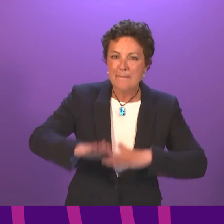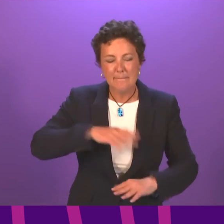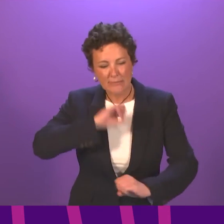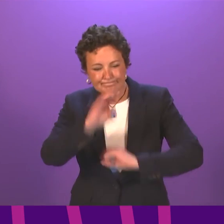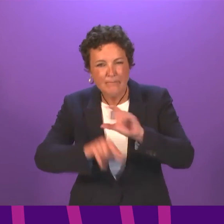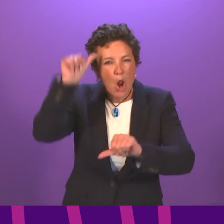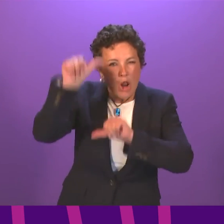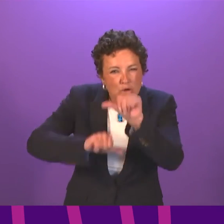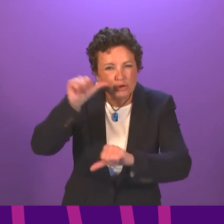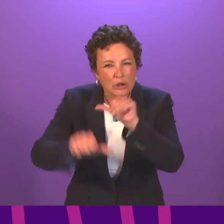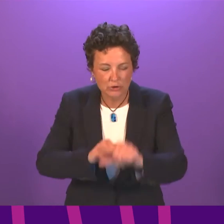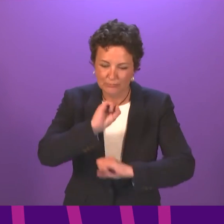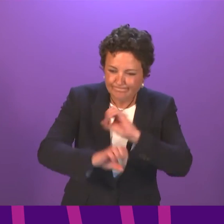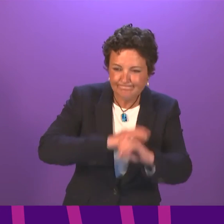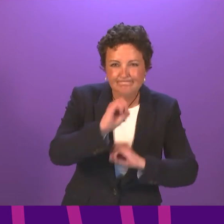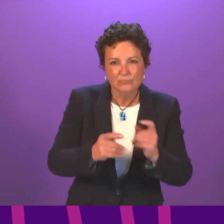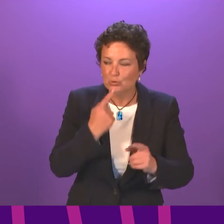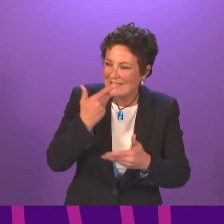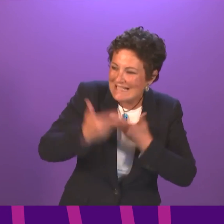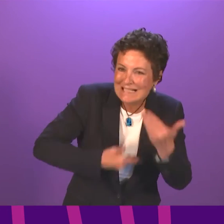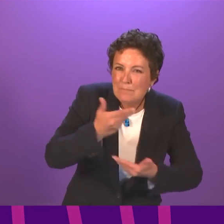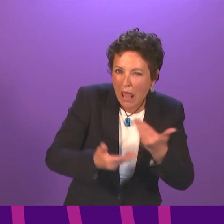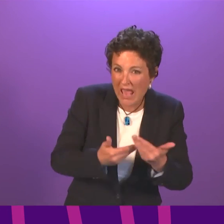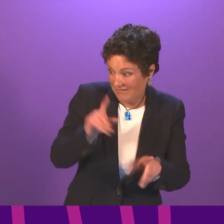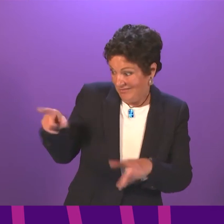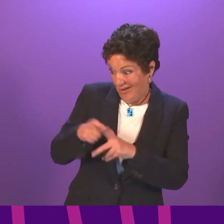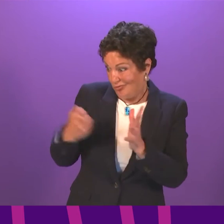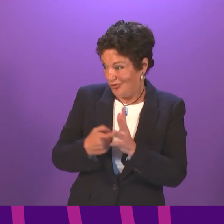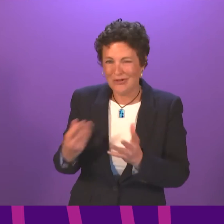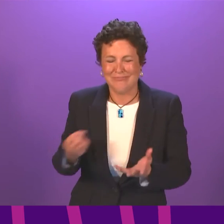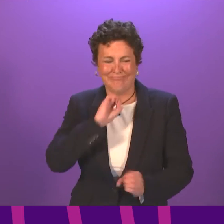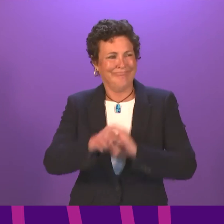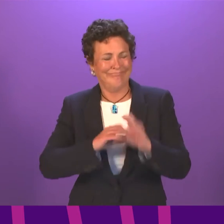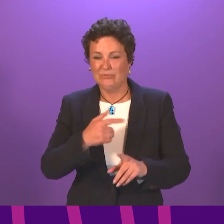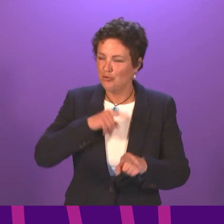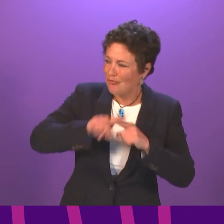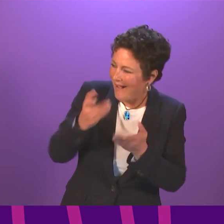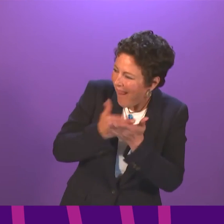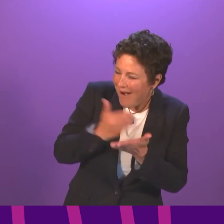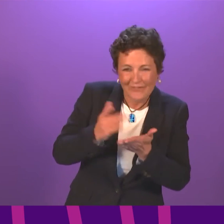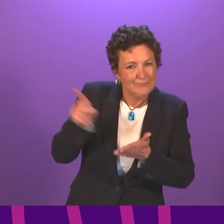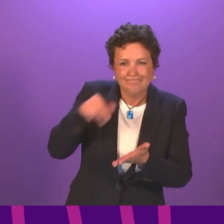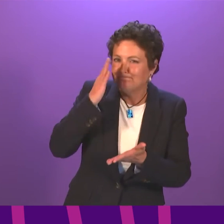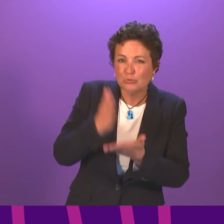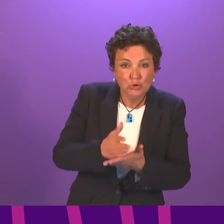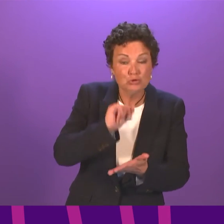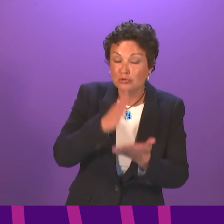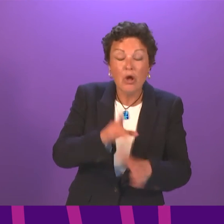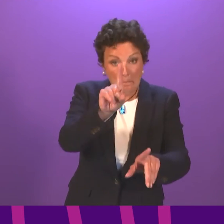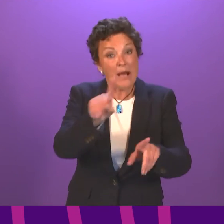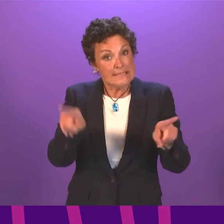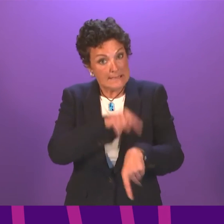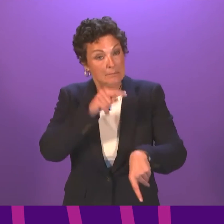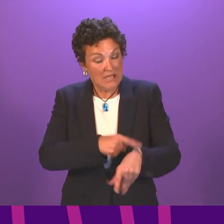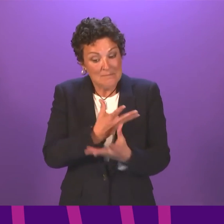it is to take on some of the misrepresentation that we've heard from Douglas Ross today. And to readily concede that some of these